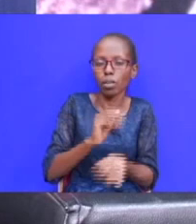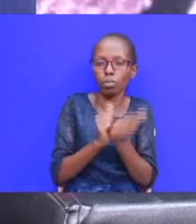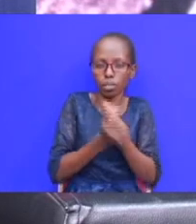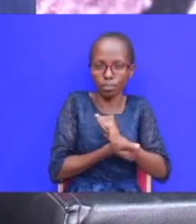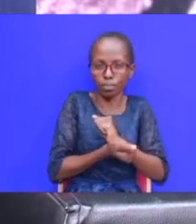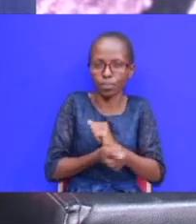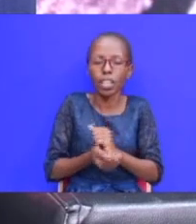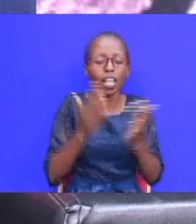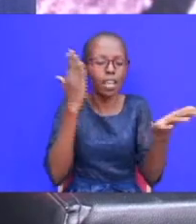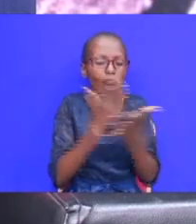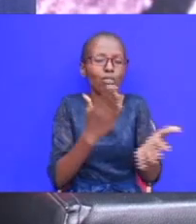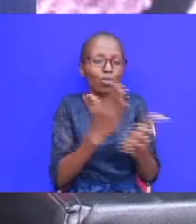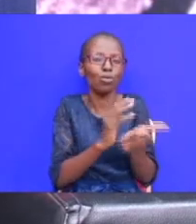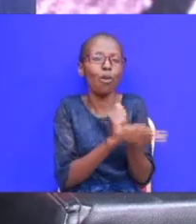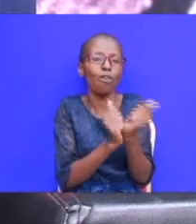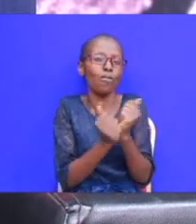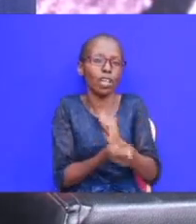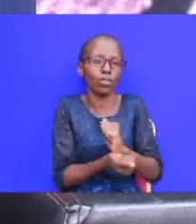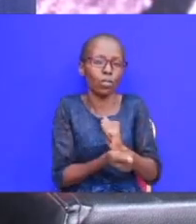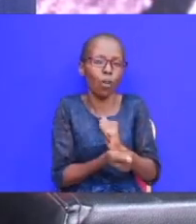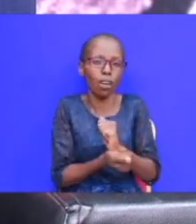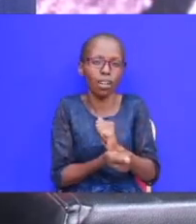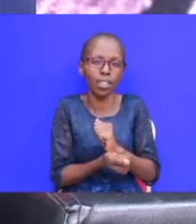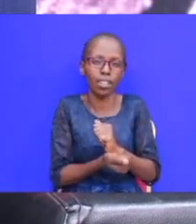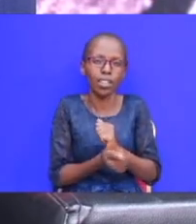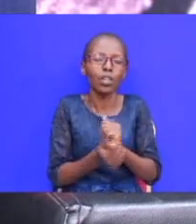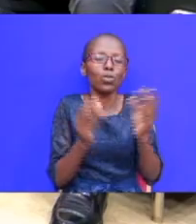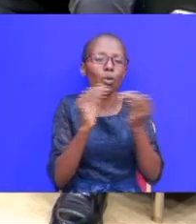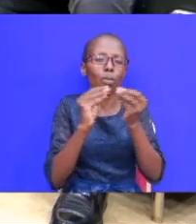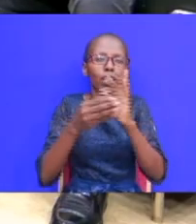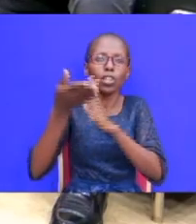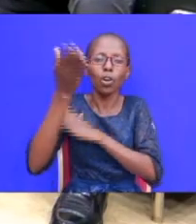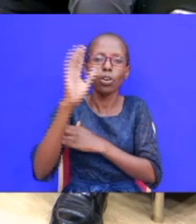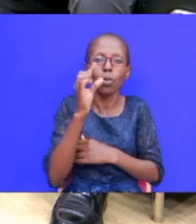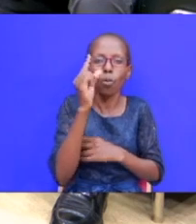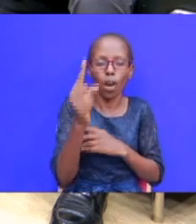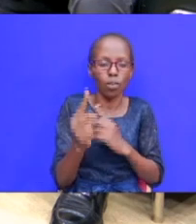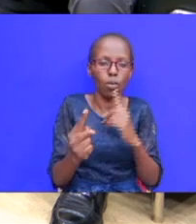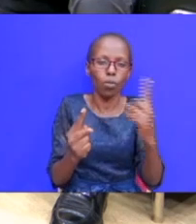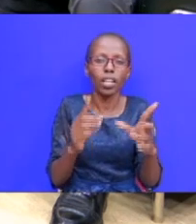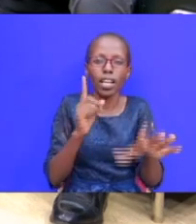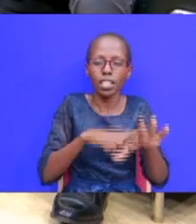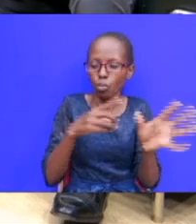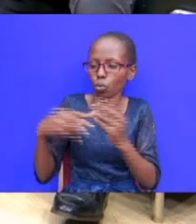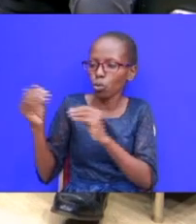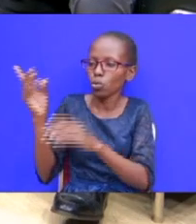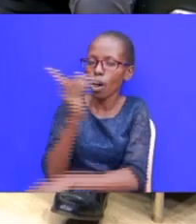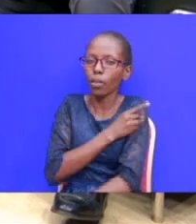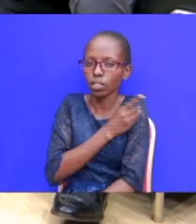maybe that true conversion true conversion it starts to meet god yeah just what i wanted to add there is that when you go to a doctor